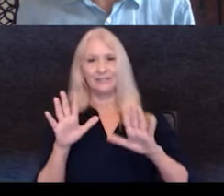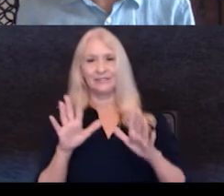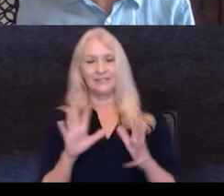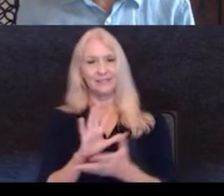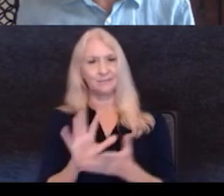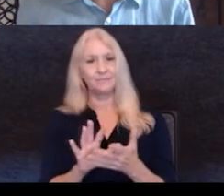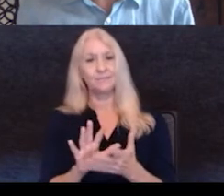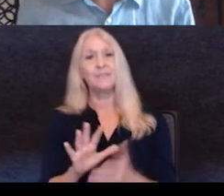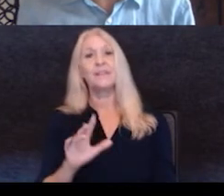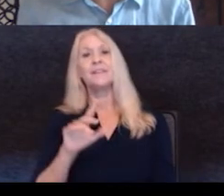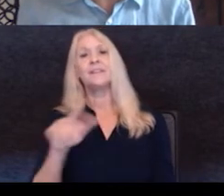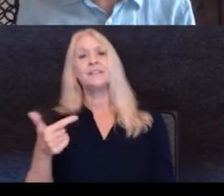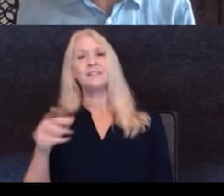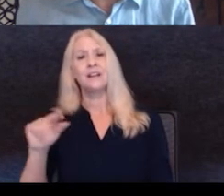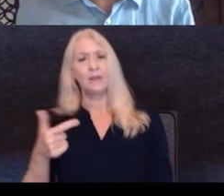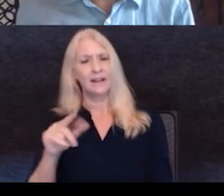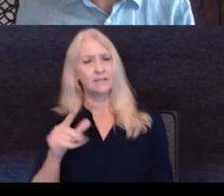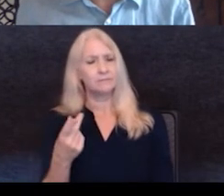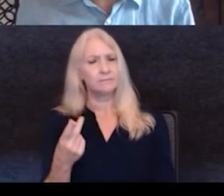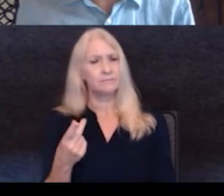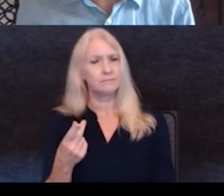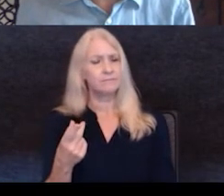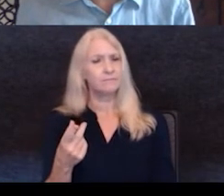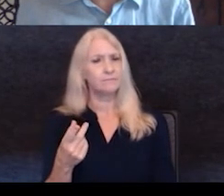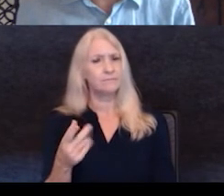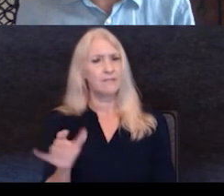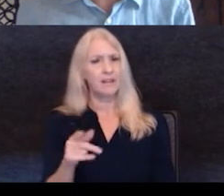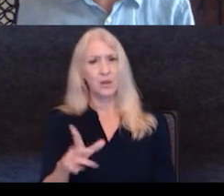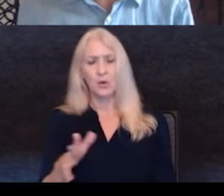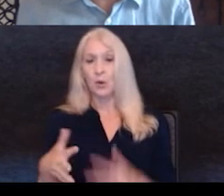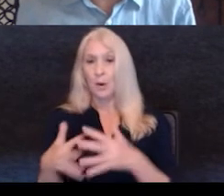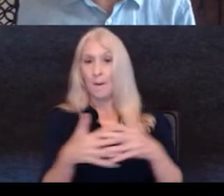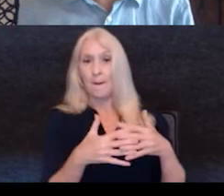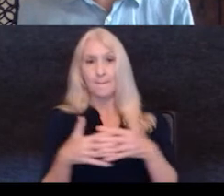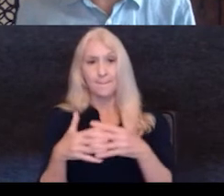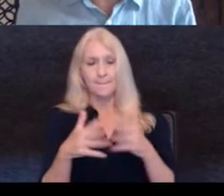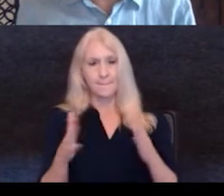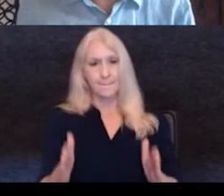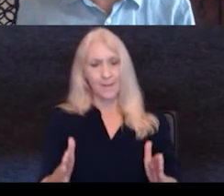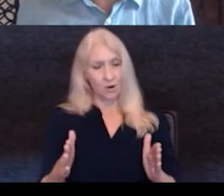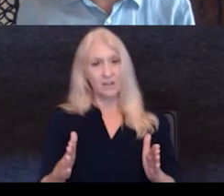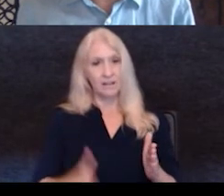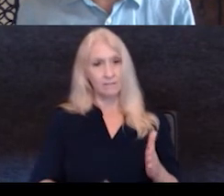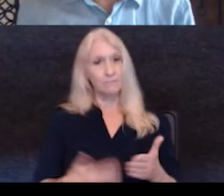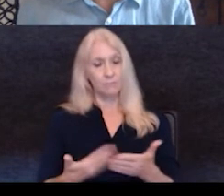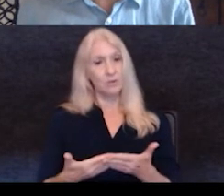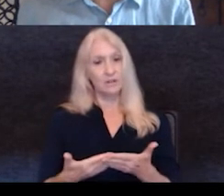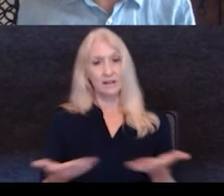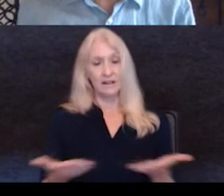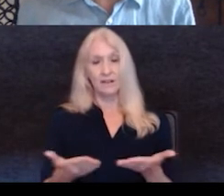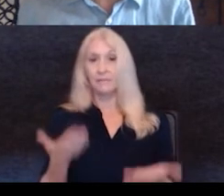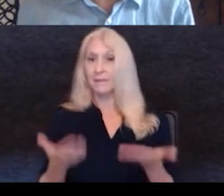Greg, what is it like for you? Um, you know, American born and, um, and maybe especially